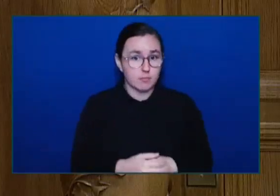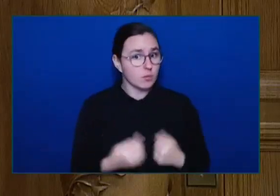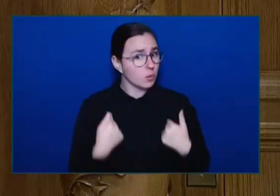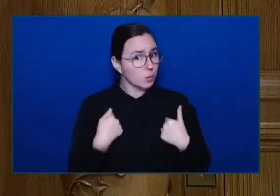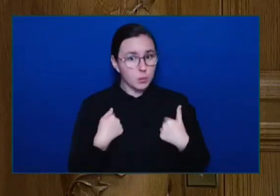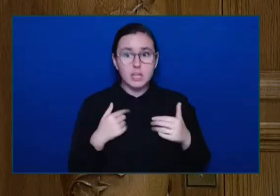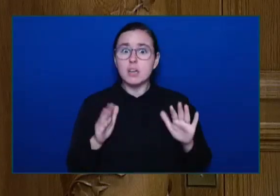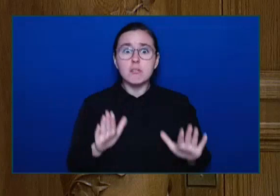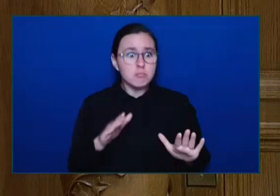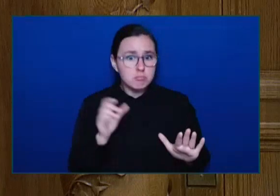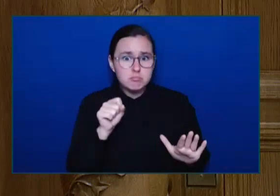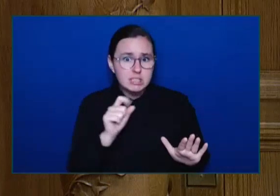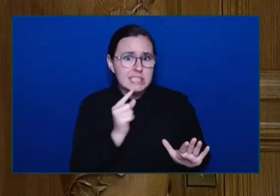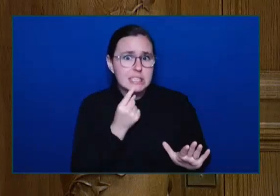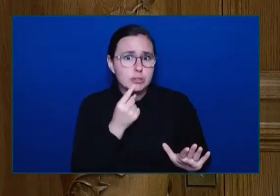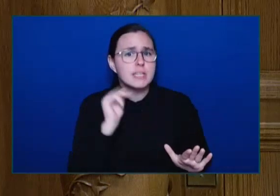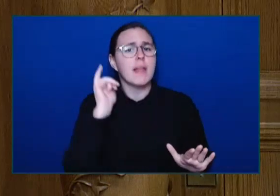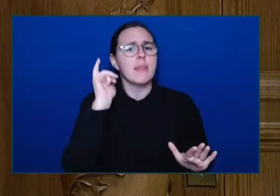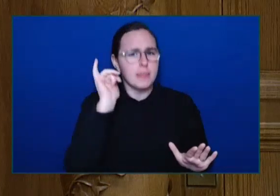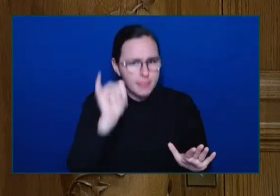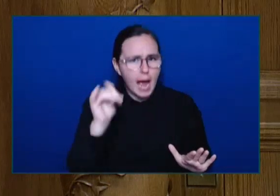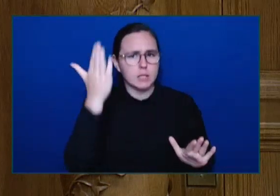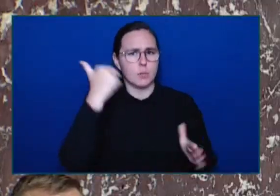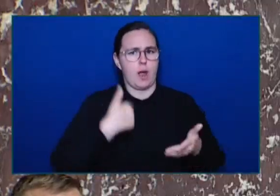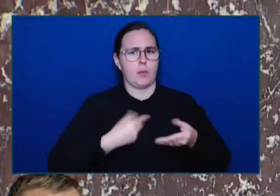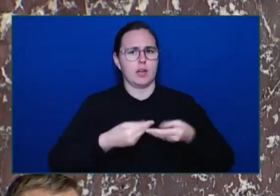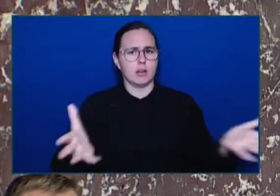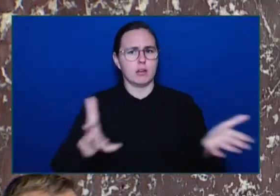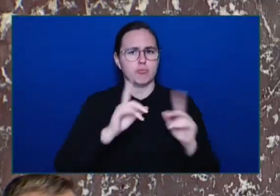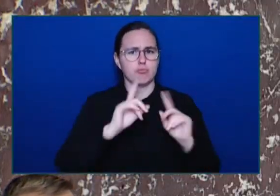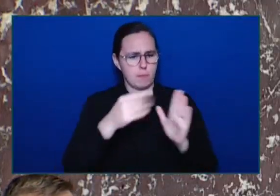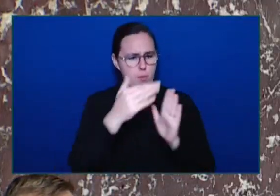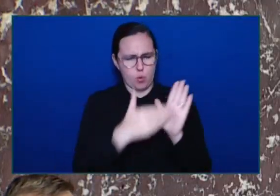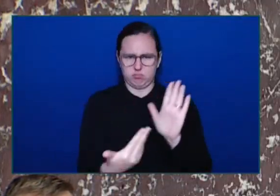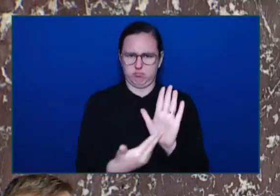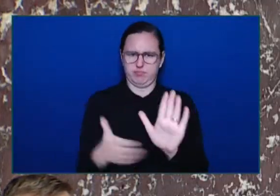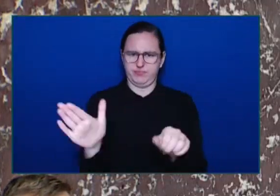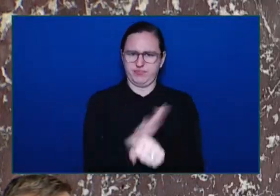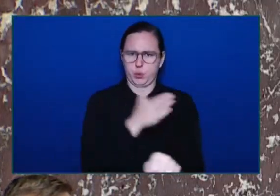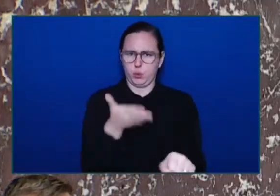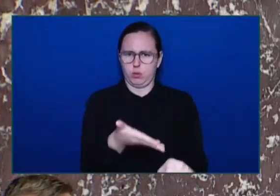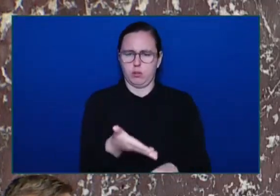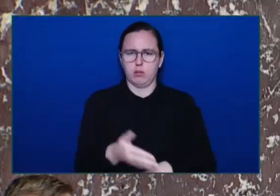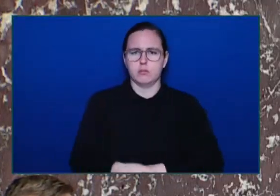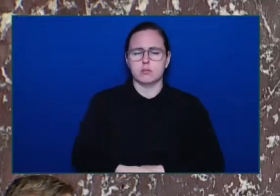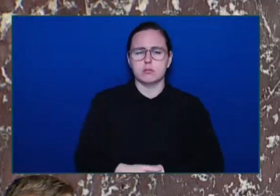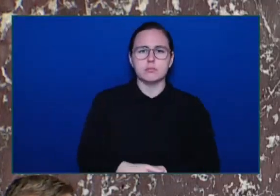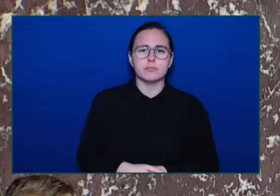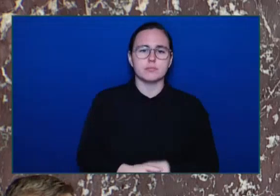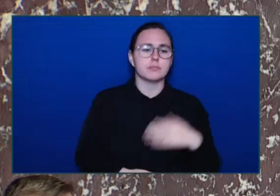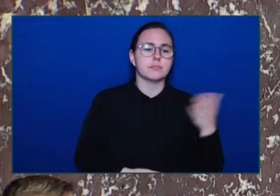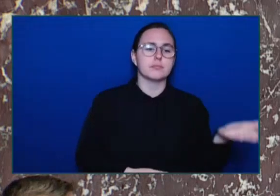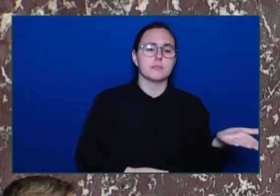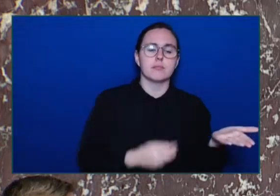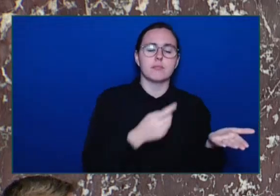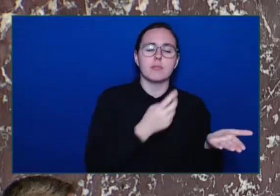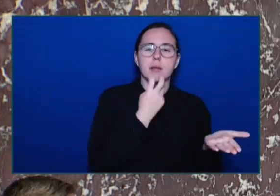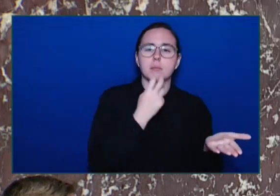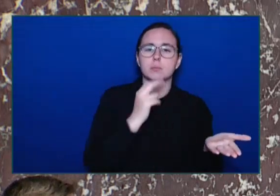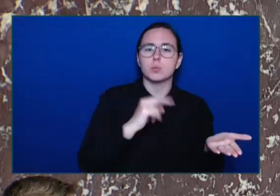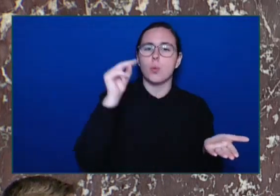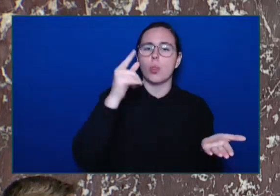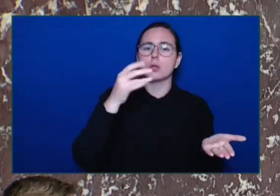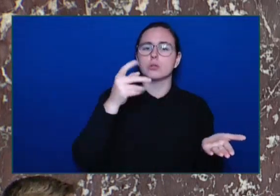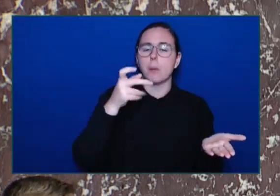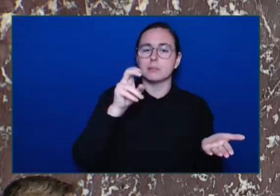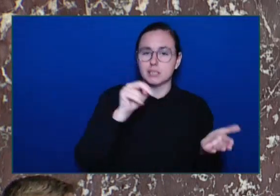Honourable for Campus North Thompson Supplemental Honourable you, Mr. Speaker Well, this Premier's track record is He sets out a narrative And then he takes whatever steps And